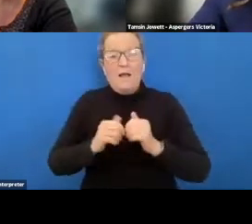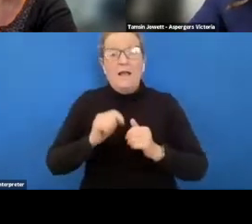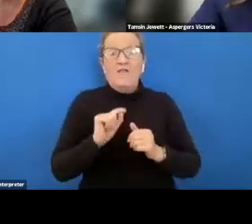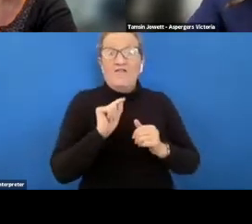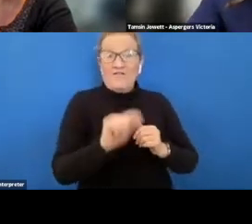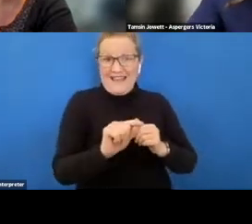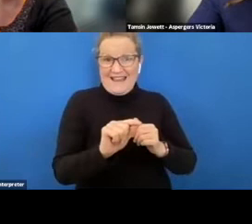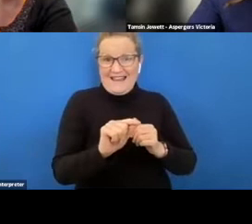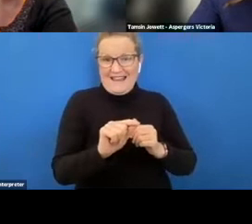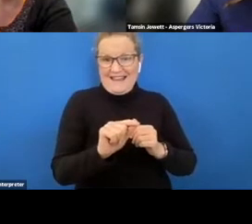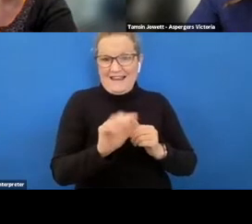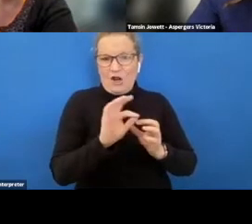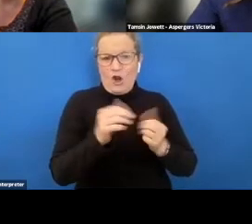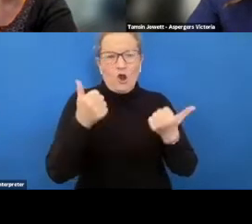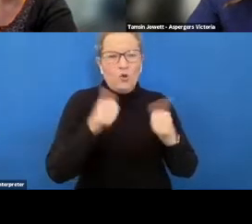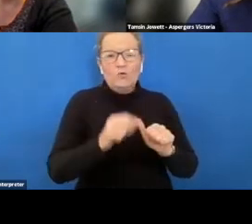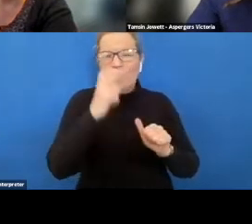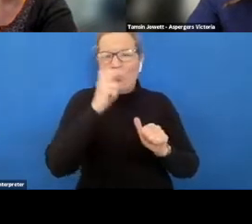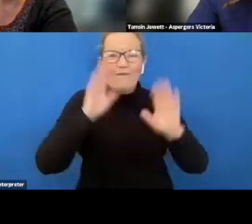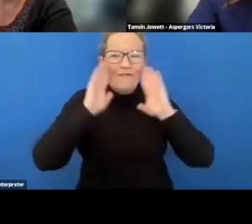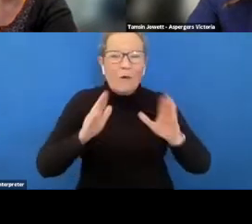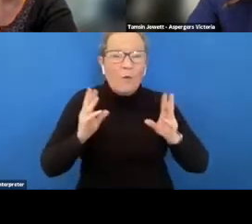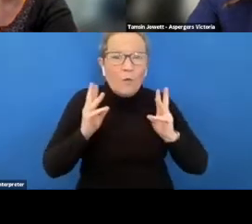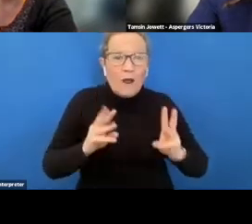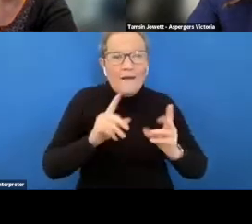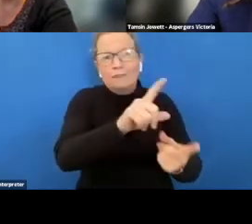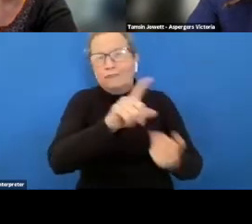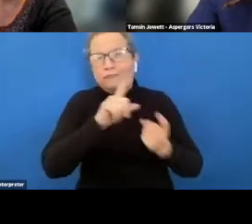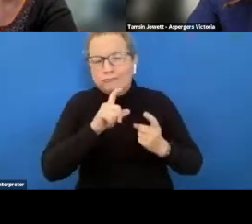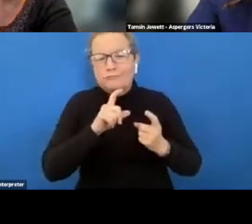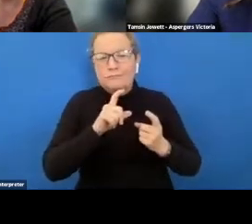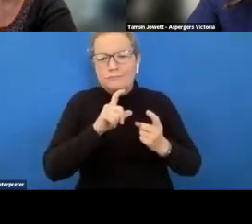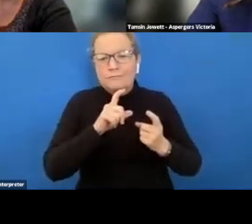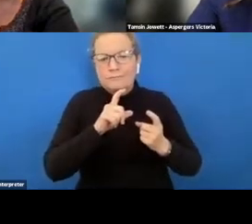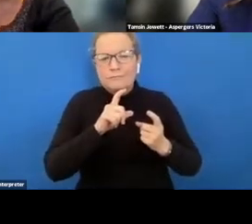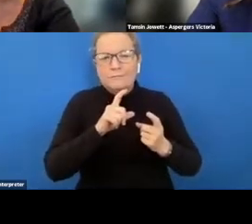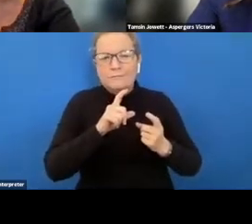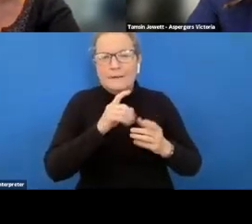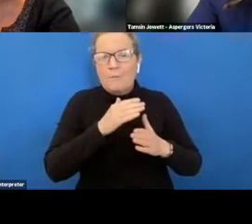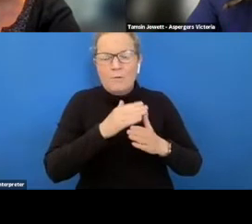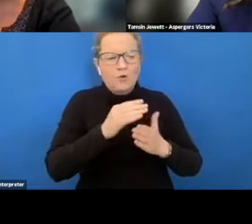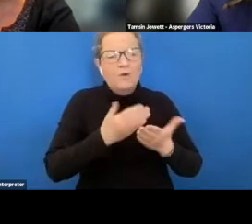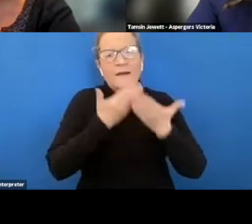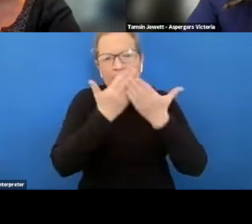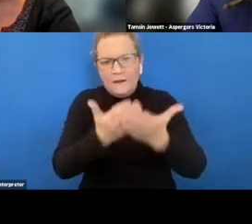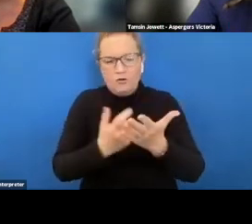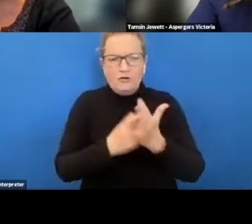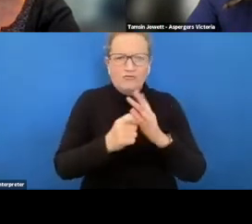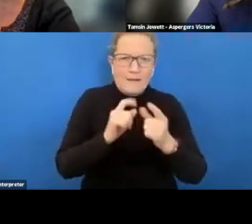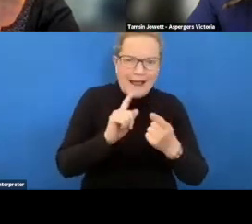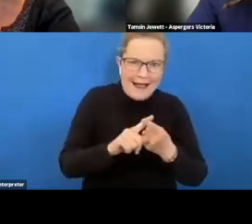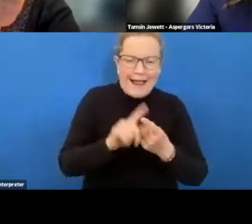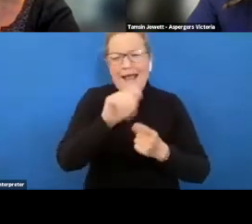instead of um using the traditional uh method of employment um you know where you'll submit your resume have an interview um etc